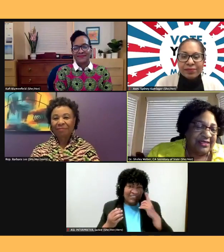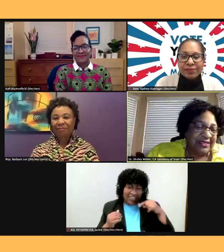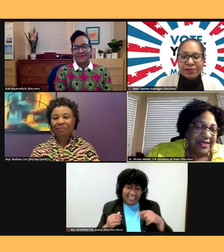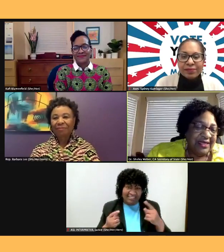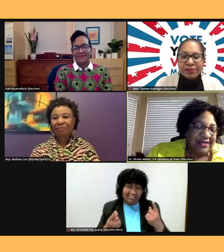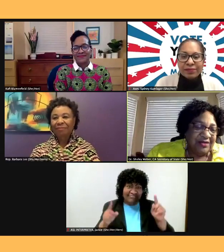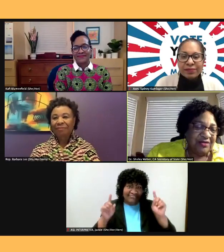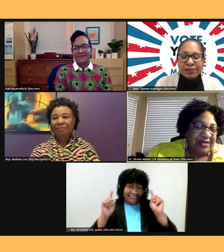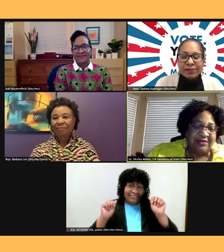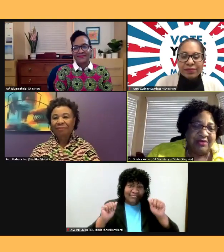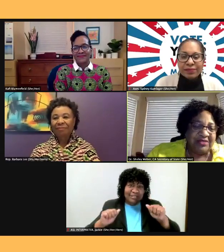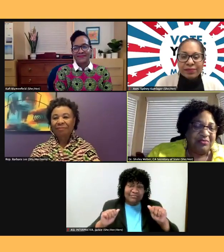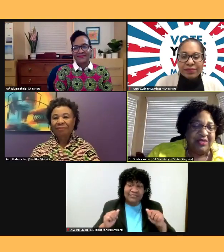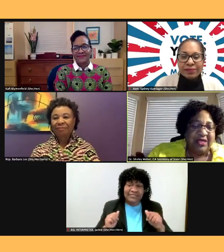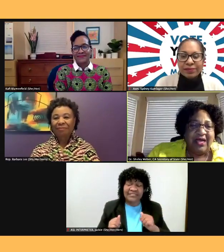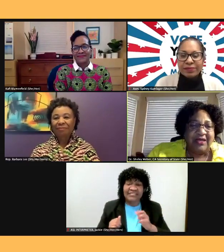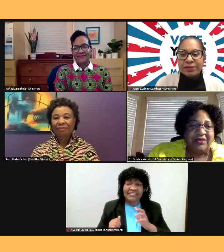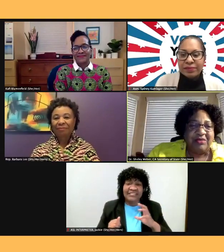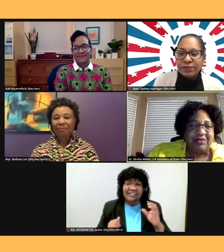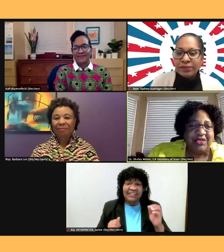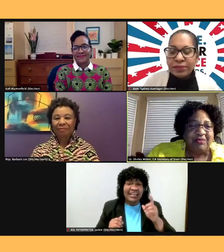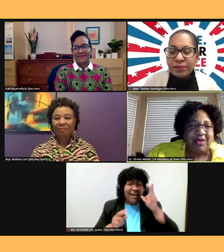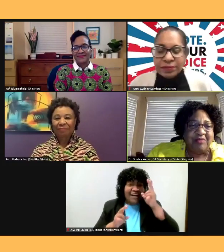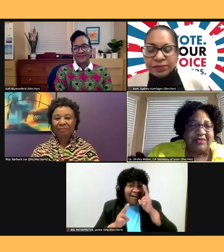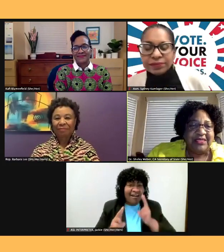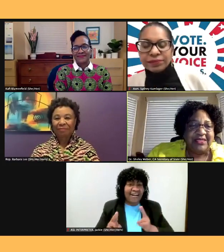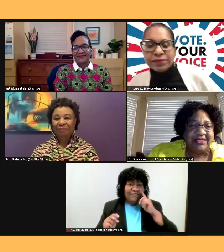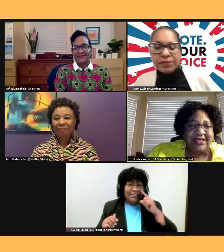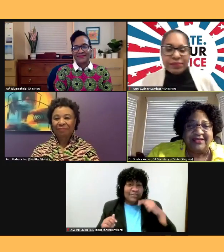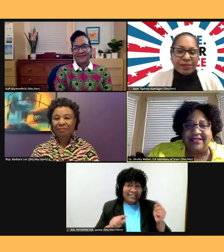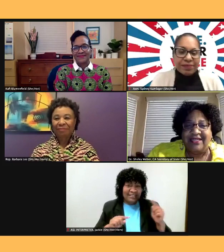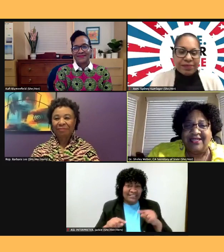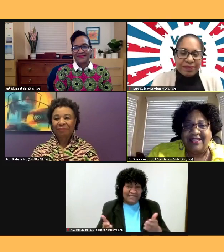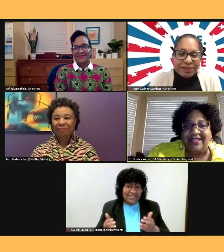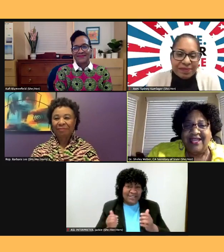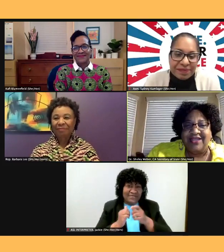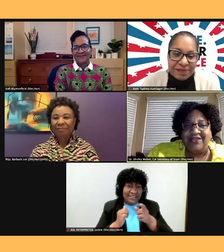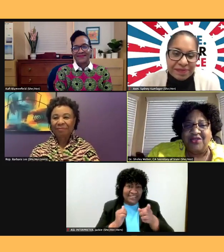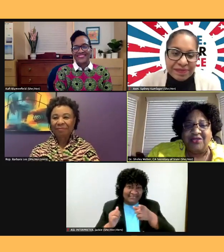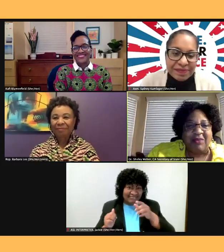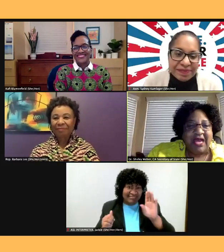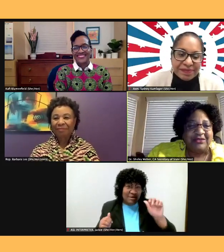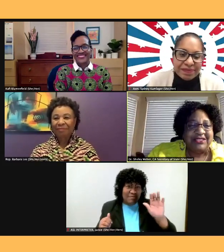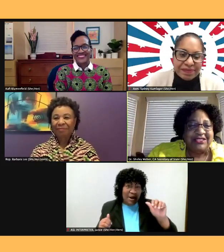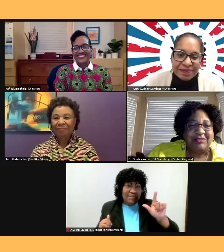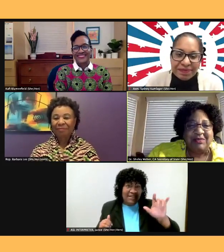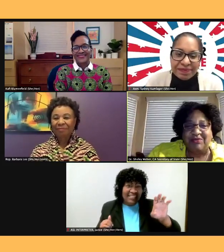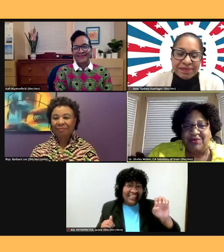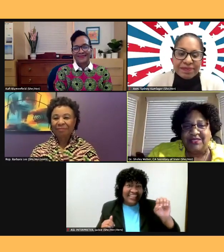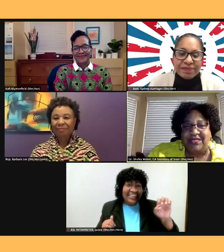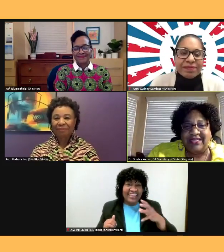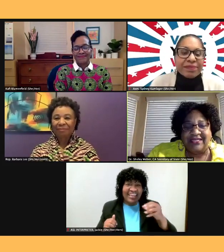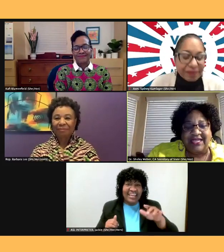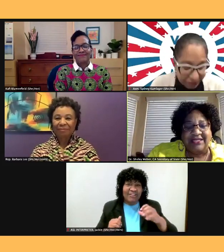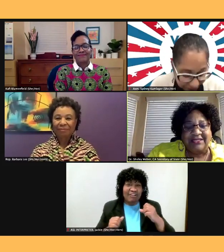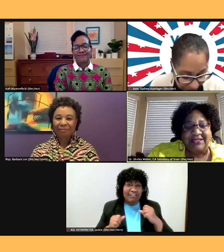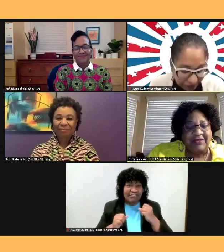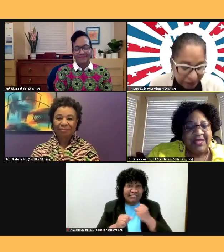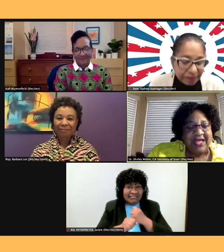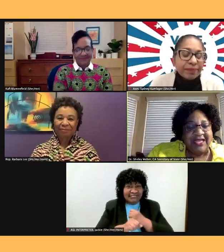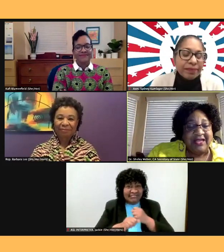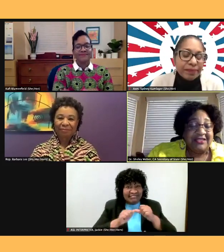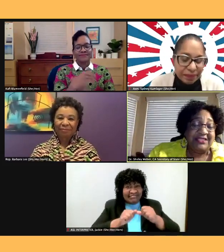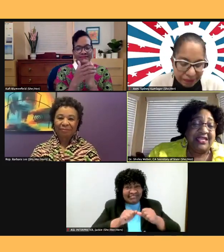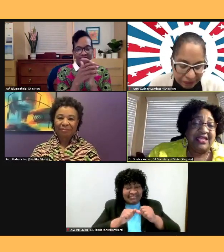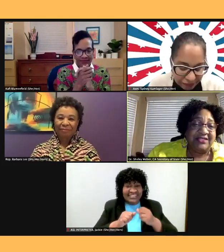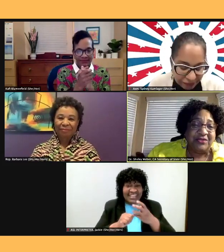great, great honor to be here with Barbara Lee and, and, and, and know the battles that she's been through and, and, uh, and, how she stands